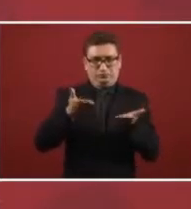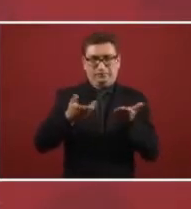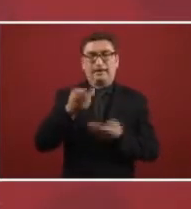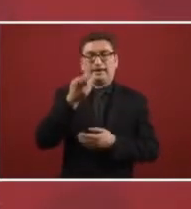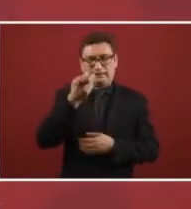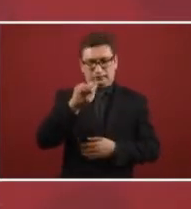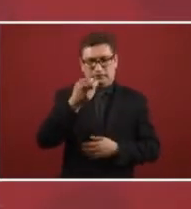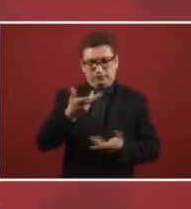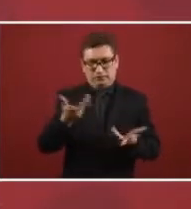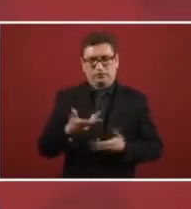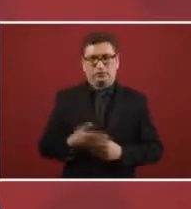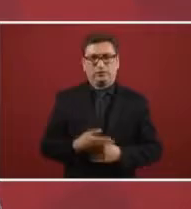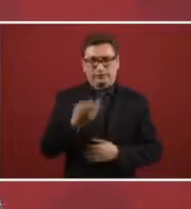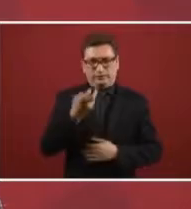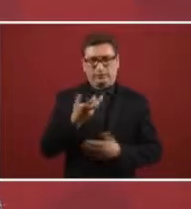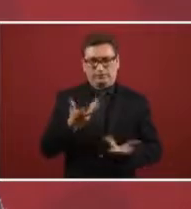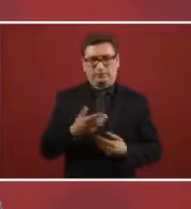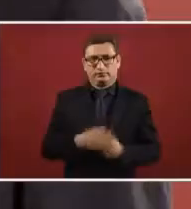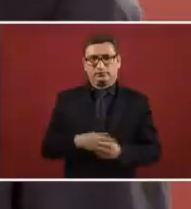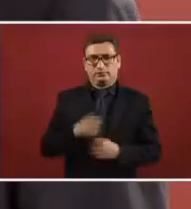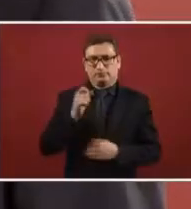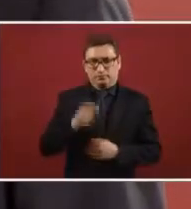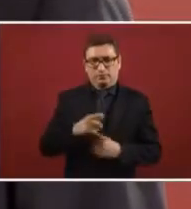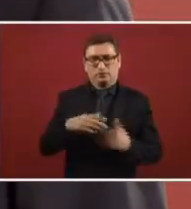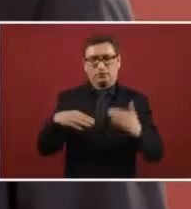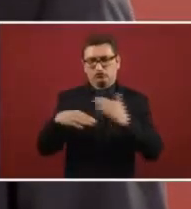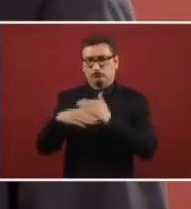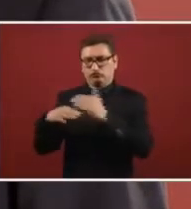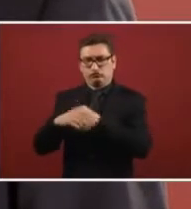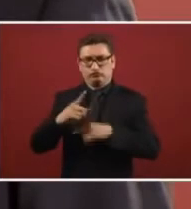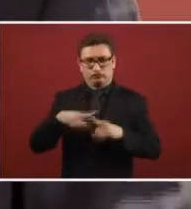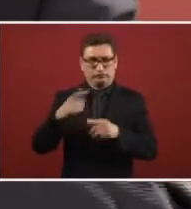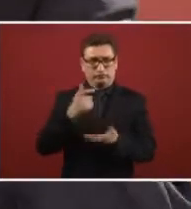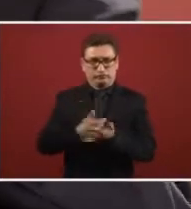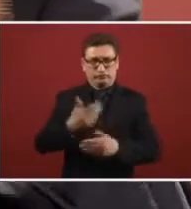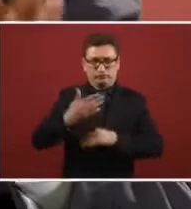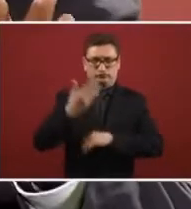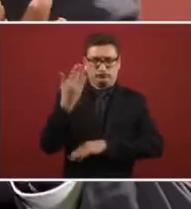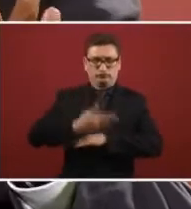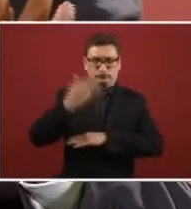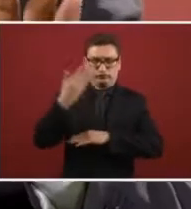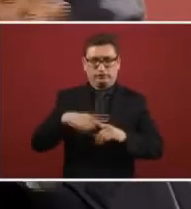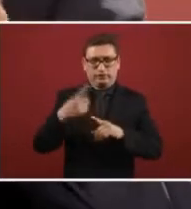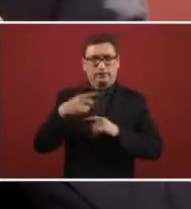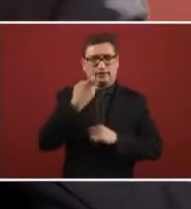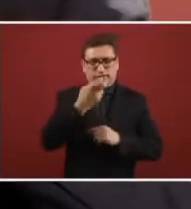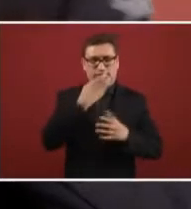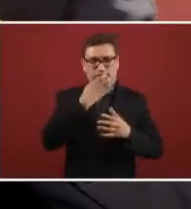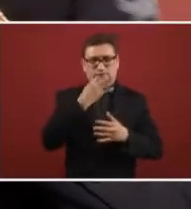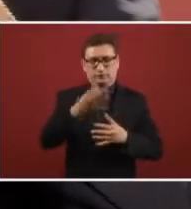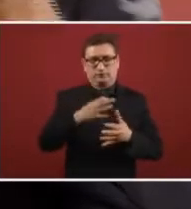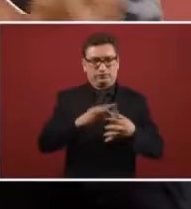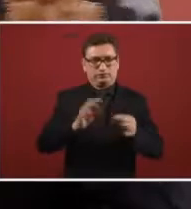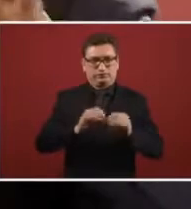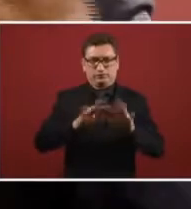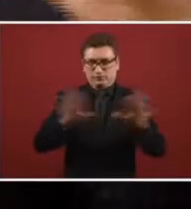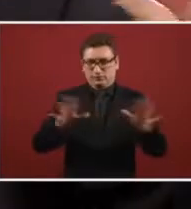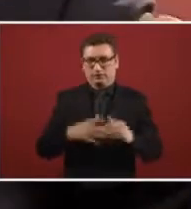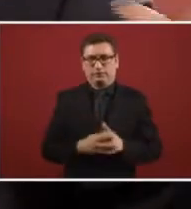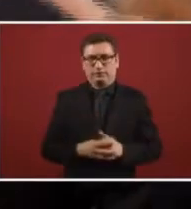That's what we're going to apply in the case of the money for tariffs.